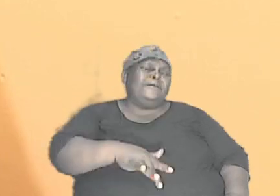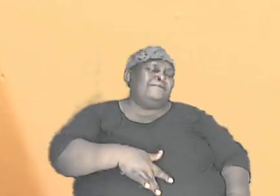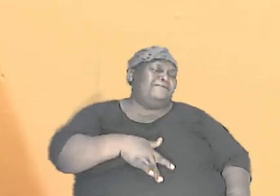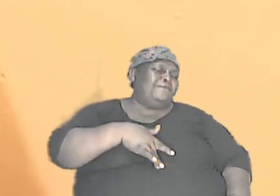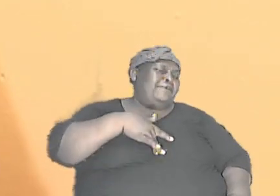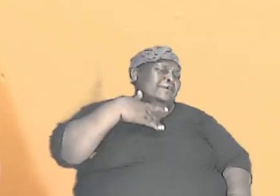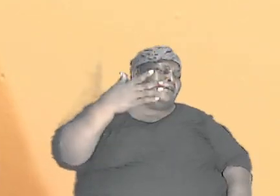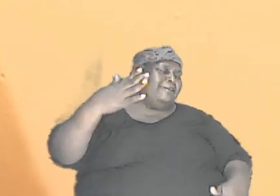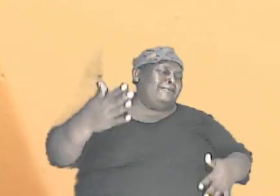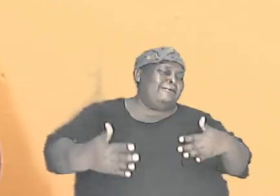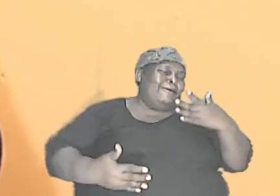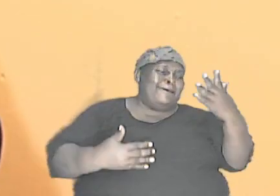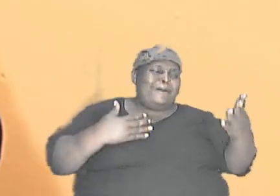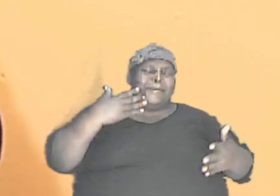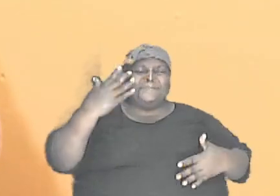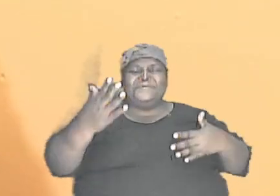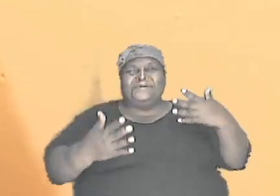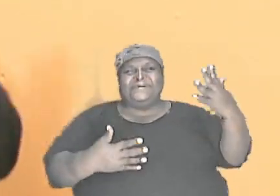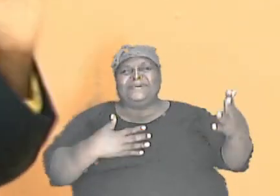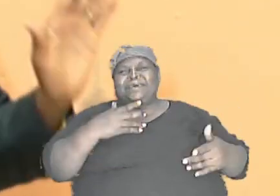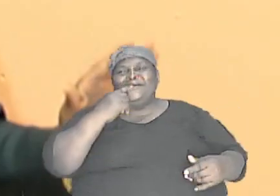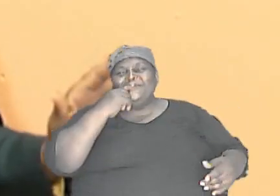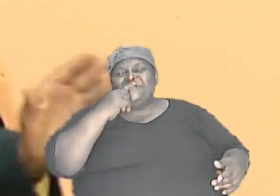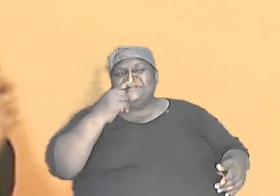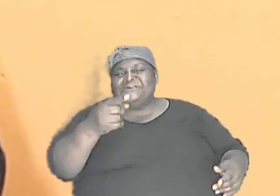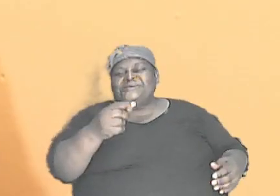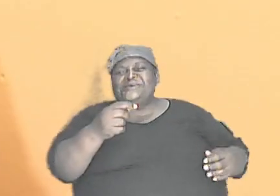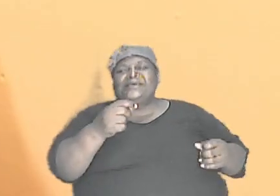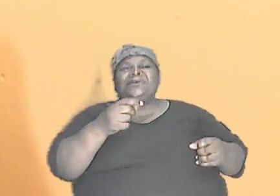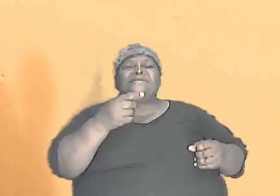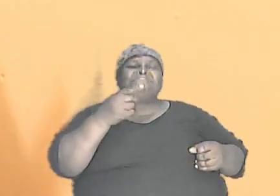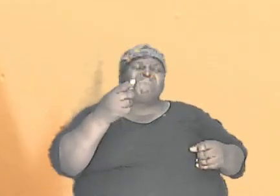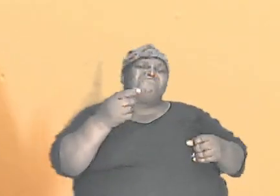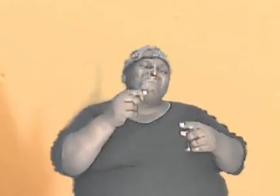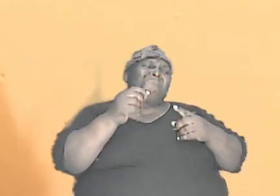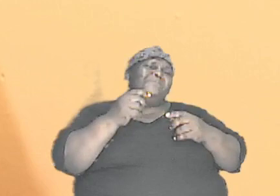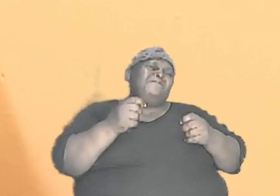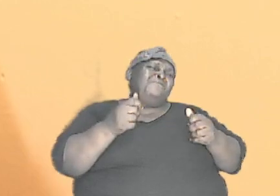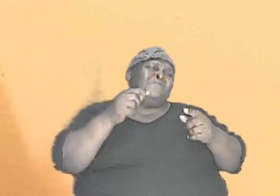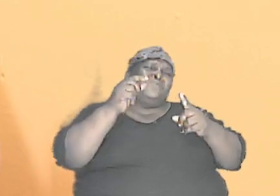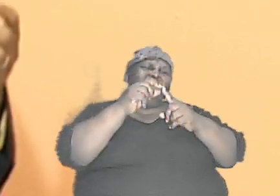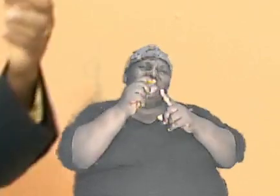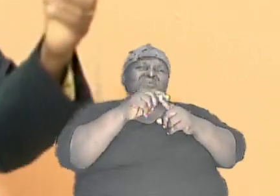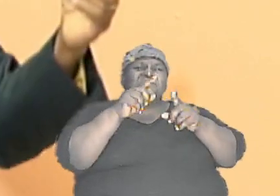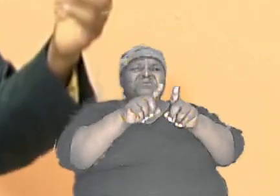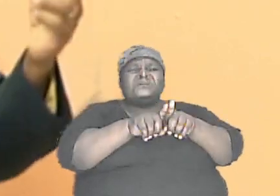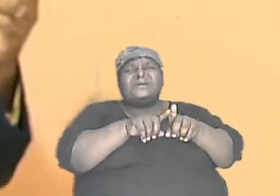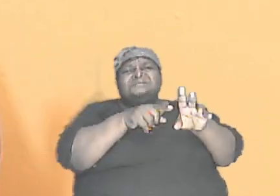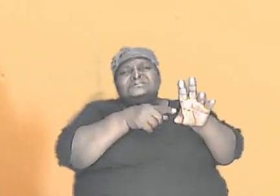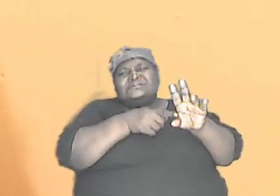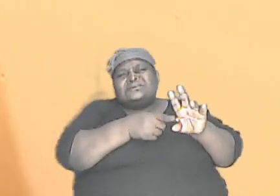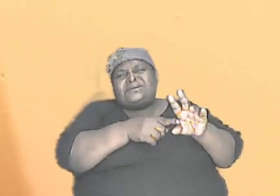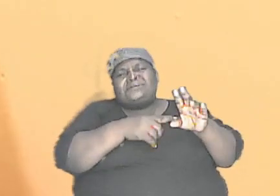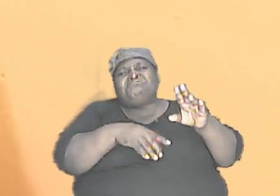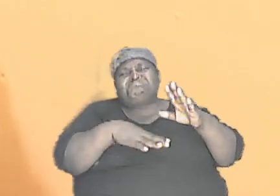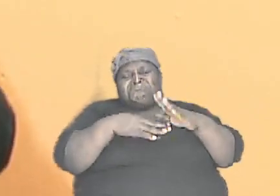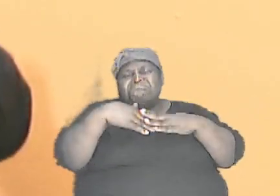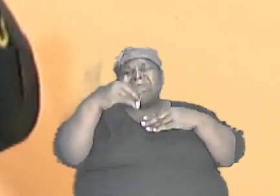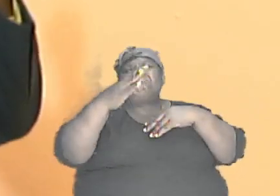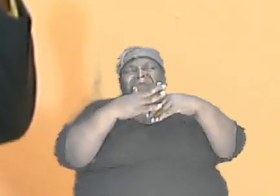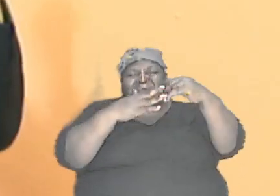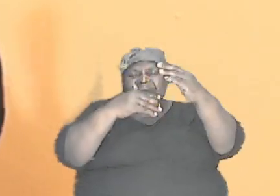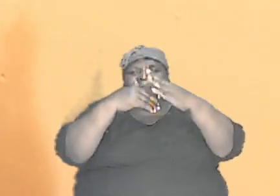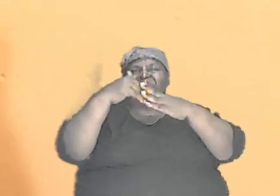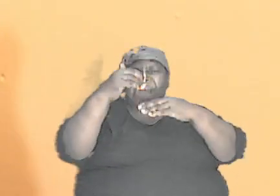and I'm happy to say these few words as we start to build up and